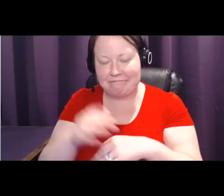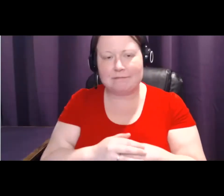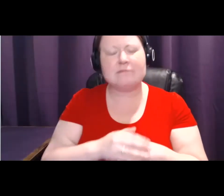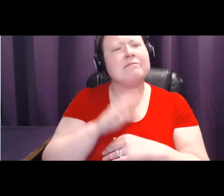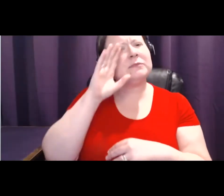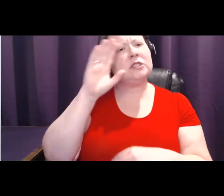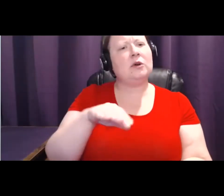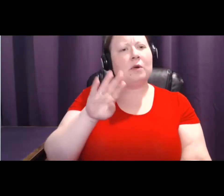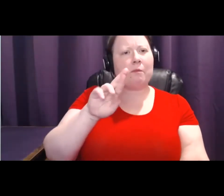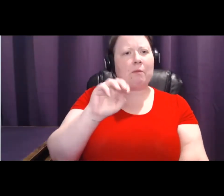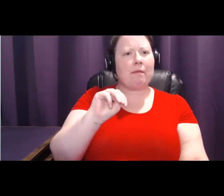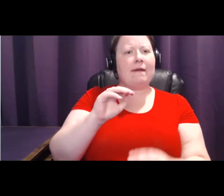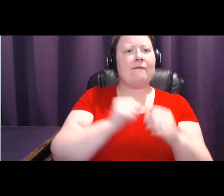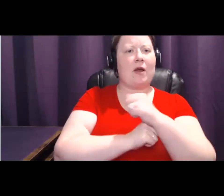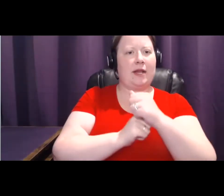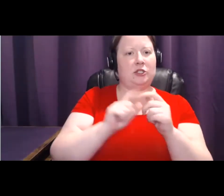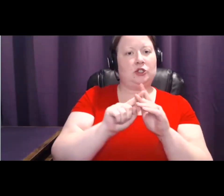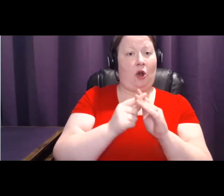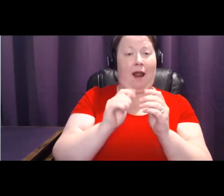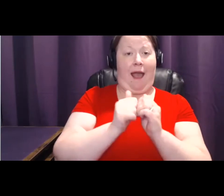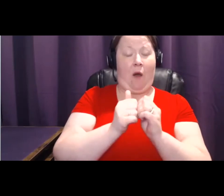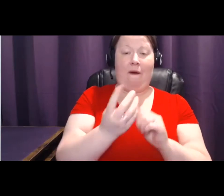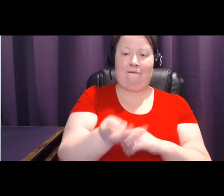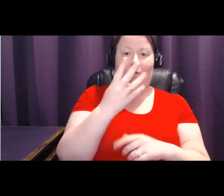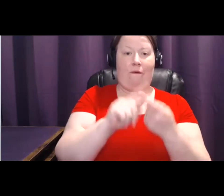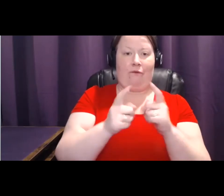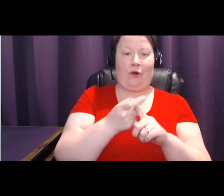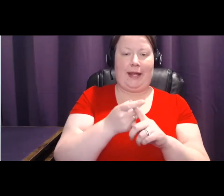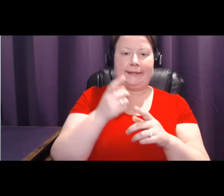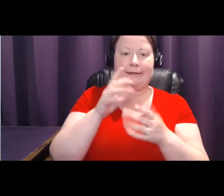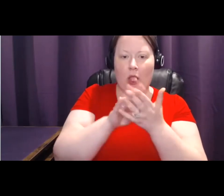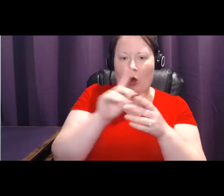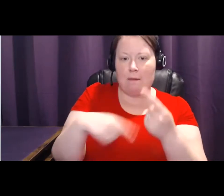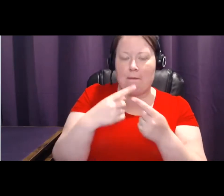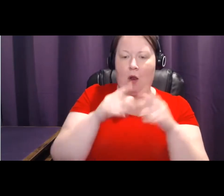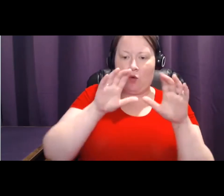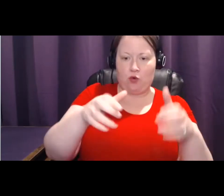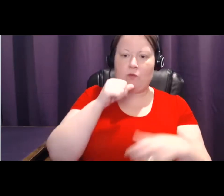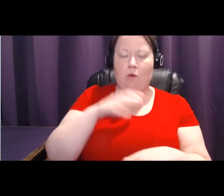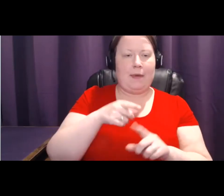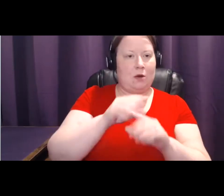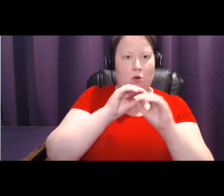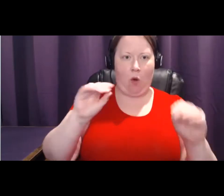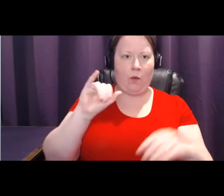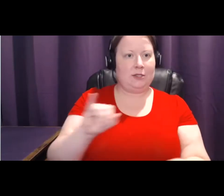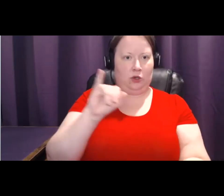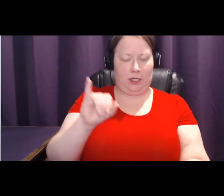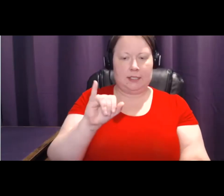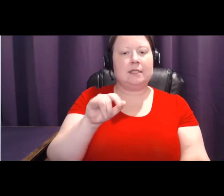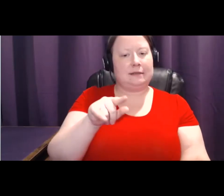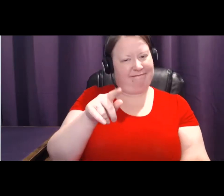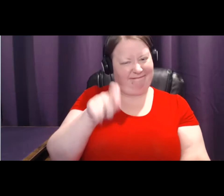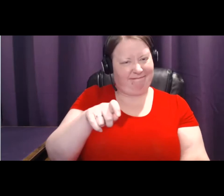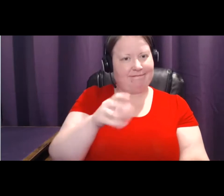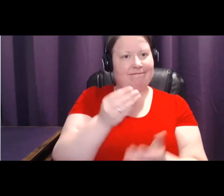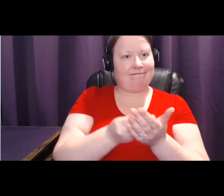started when four friends found out about a group of women who were uninsured and needed financial assistance